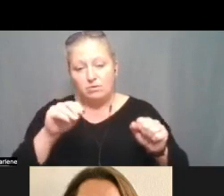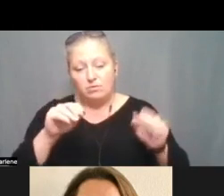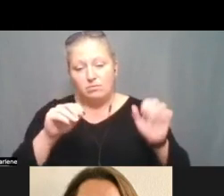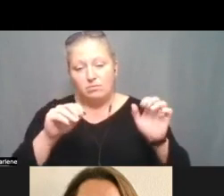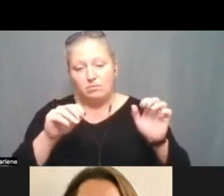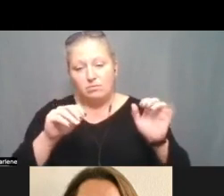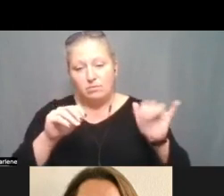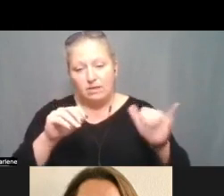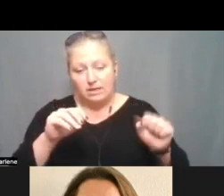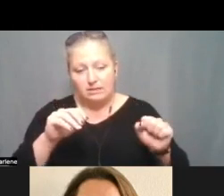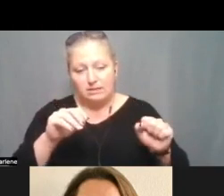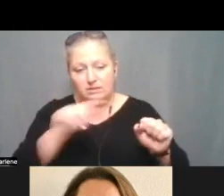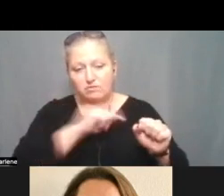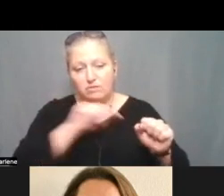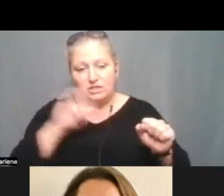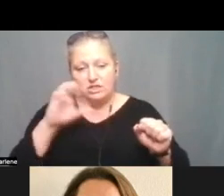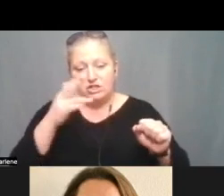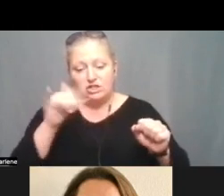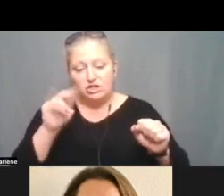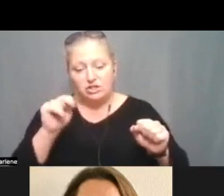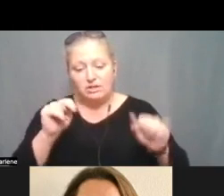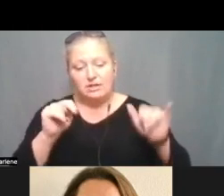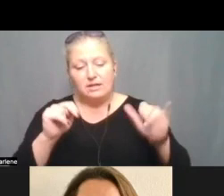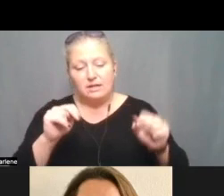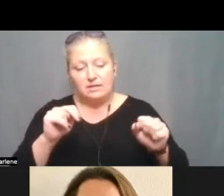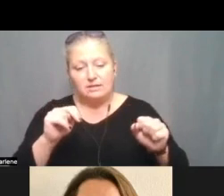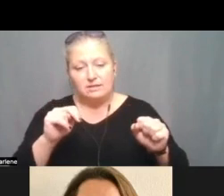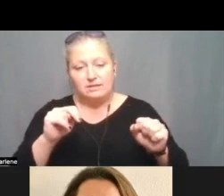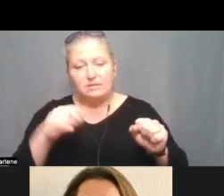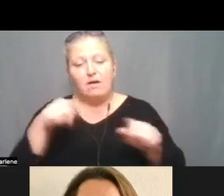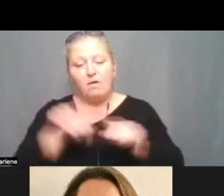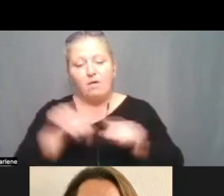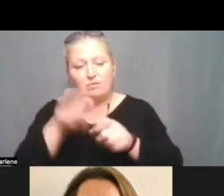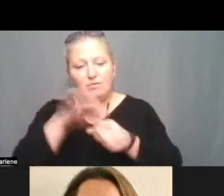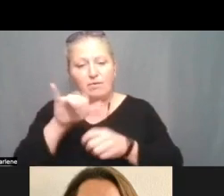Yes. Trustee Corzo? Chen? Yes. And I also wrote yes.